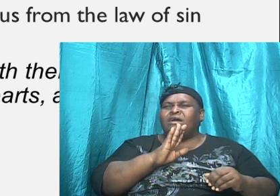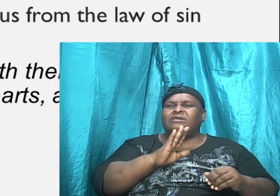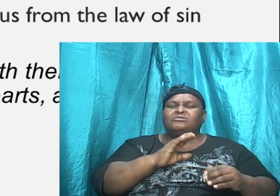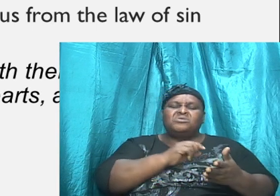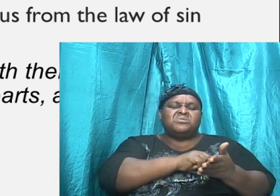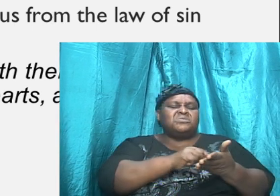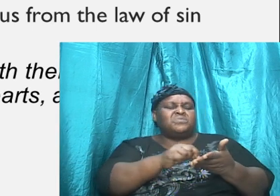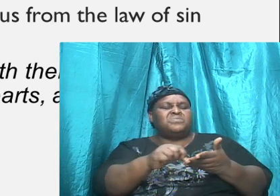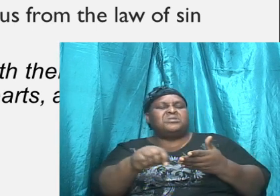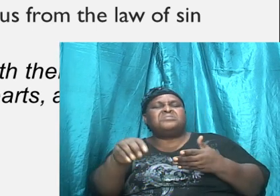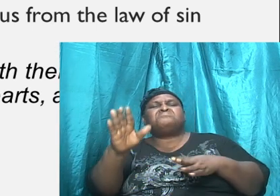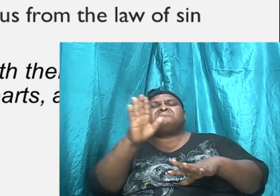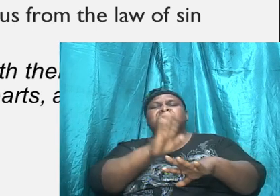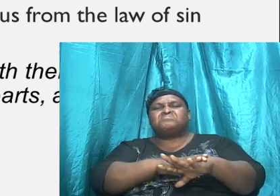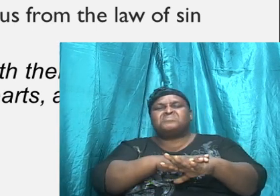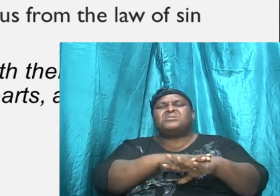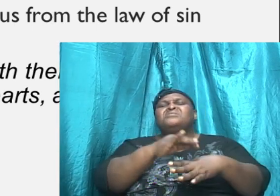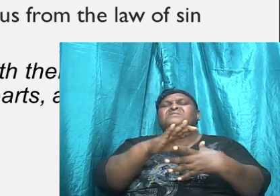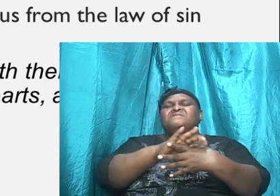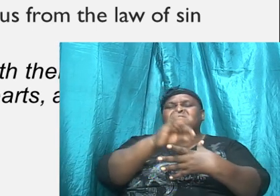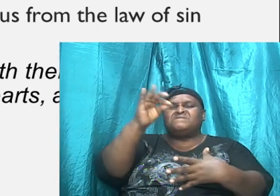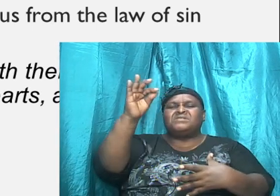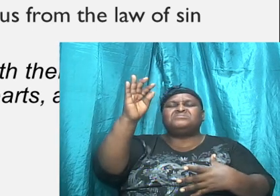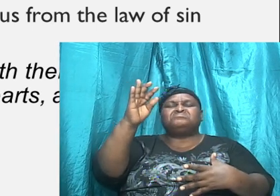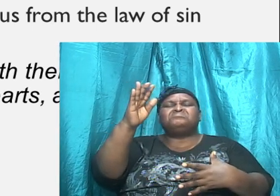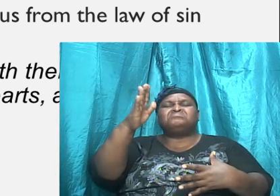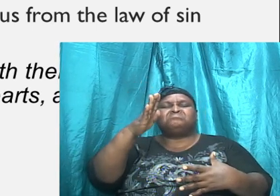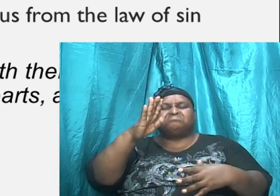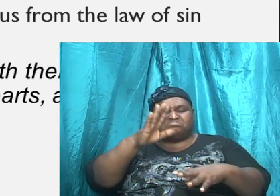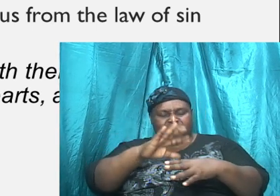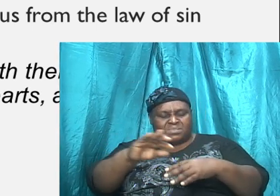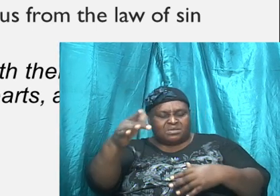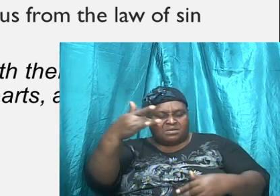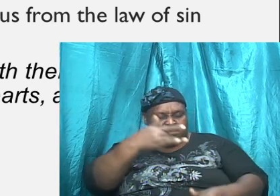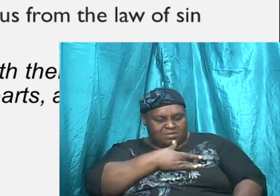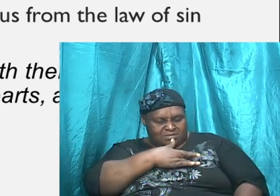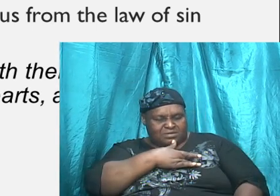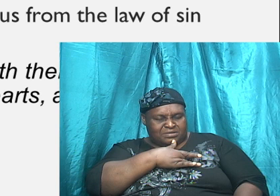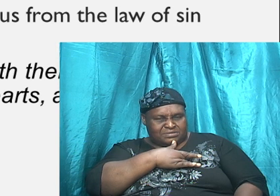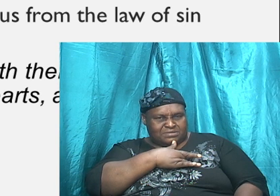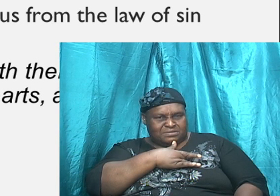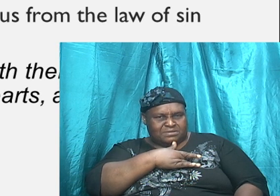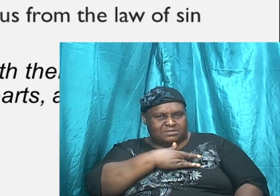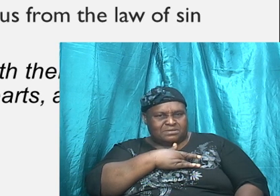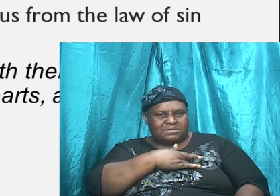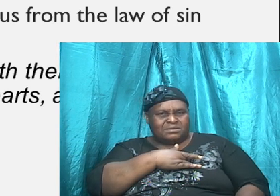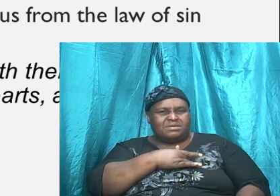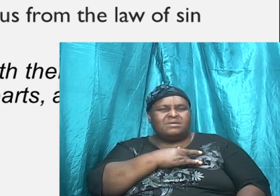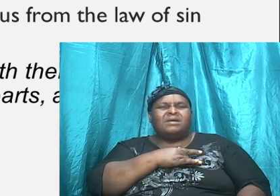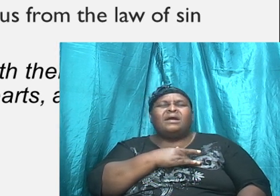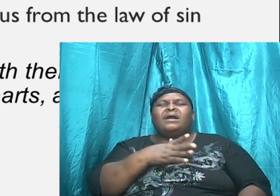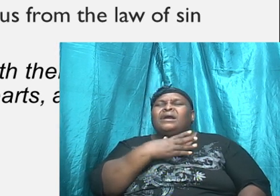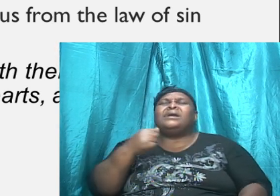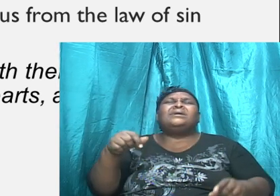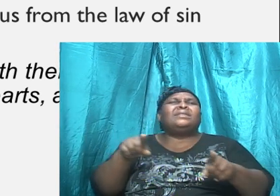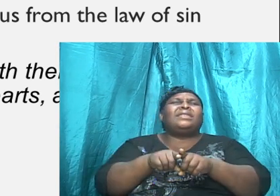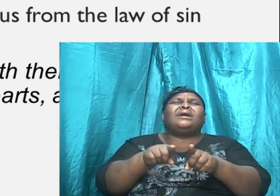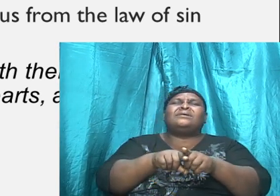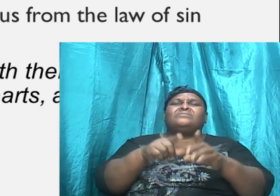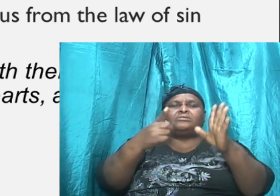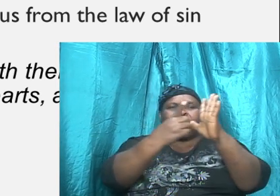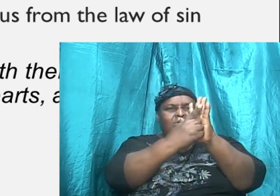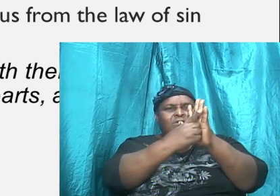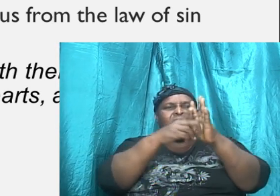upon the fleshly table of our heart. Unlike the law of Moses